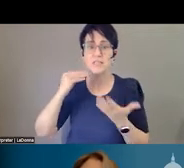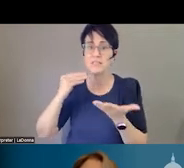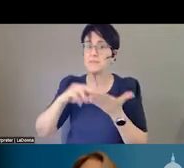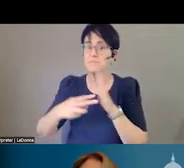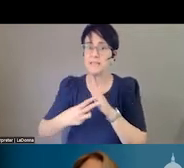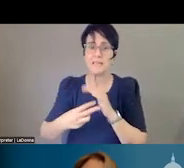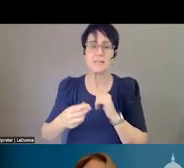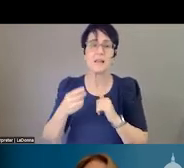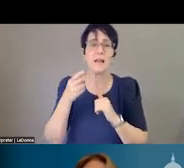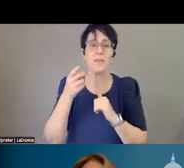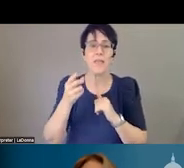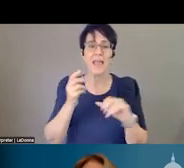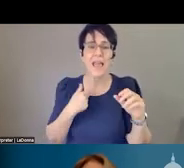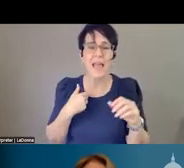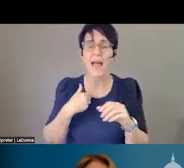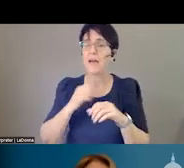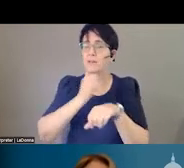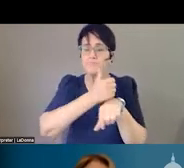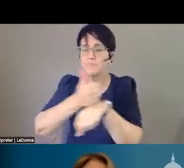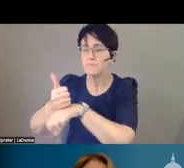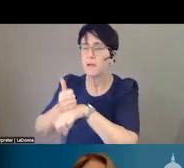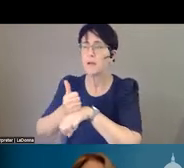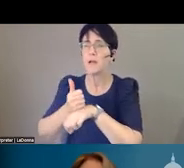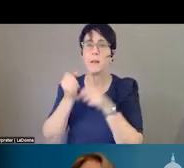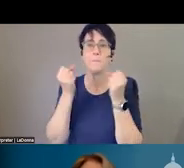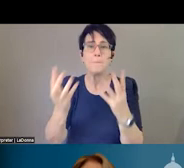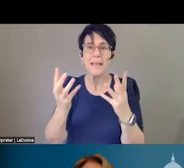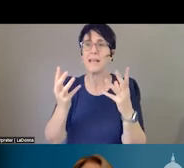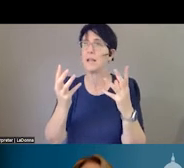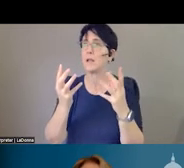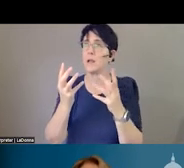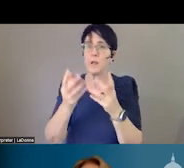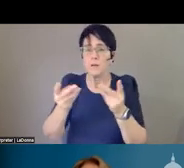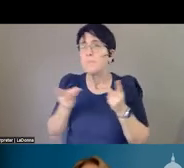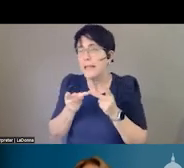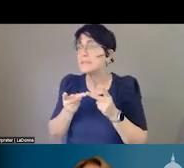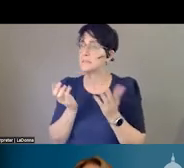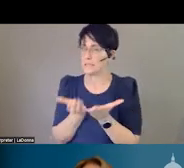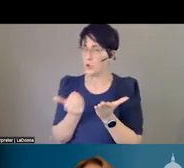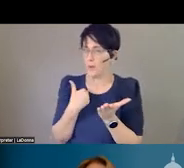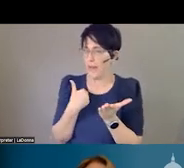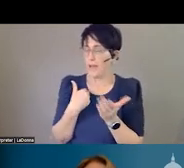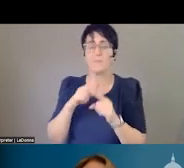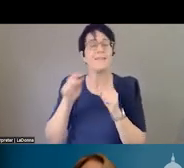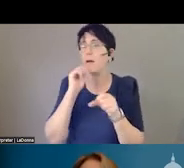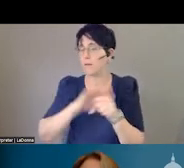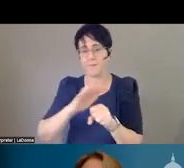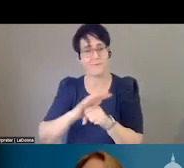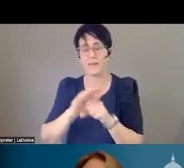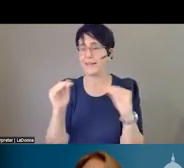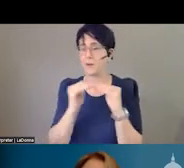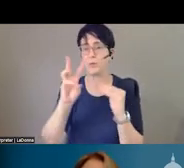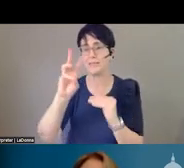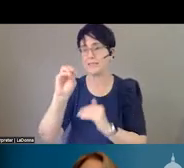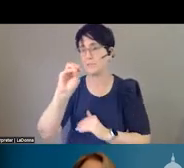great work. But we really haven't, as a system, done enough of the peer first model. The no wrong door. We have,